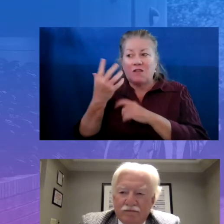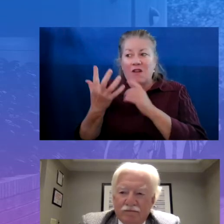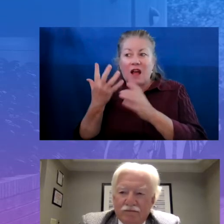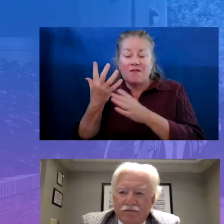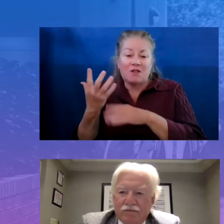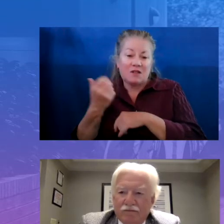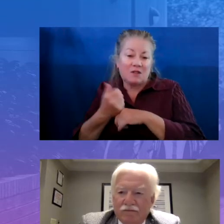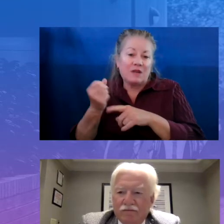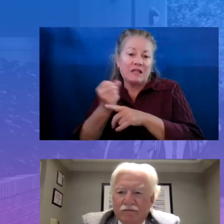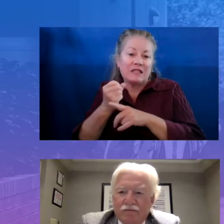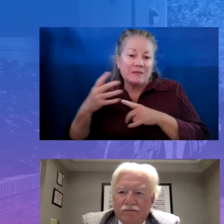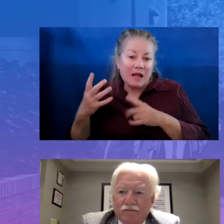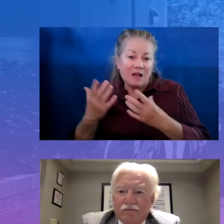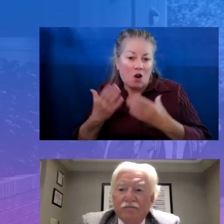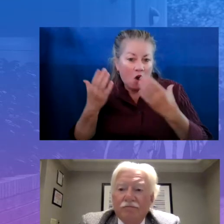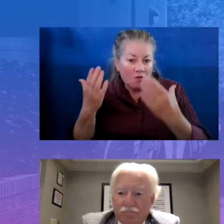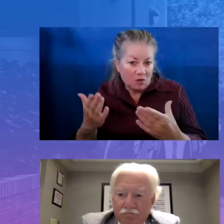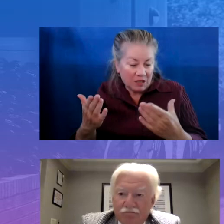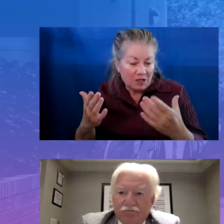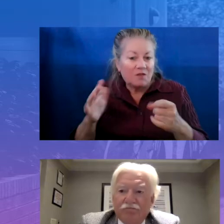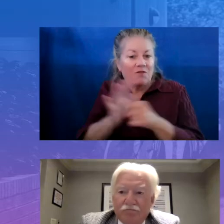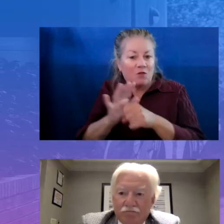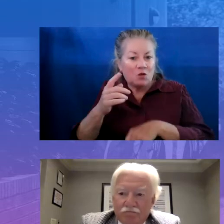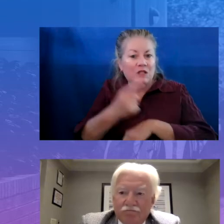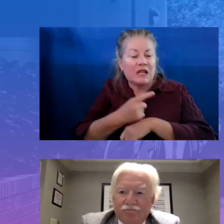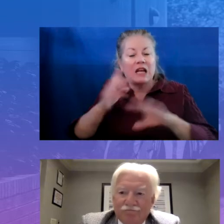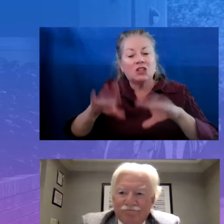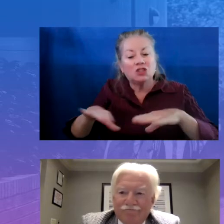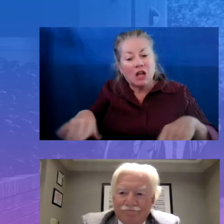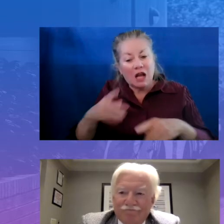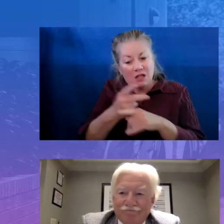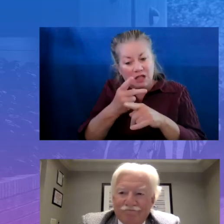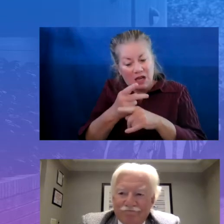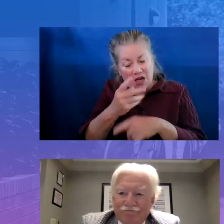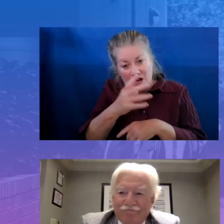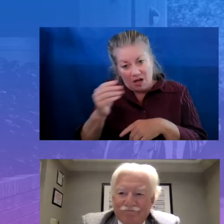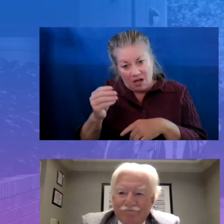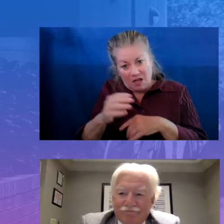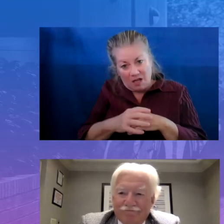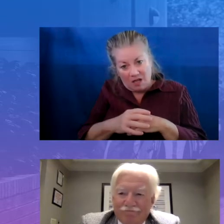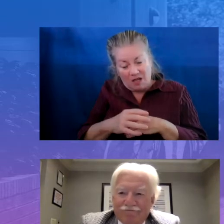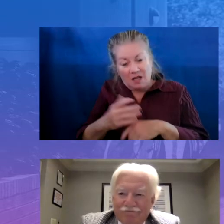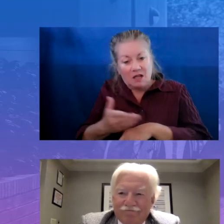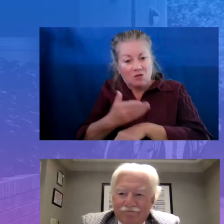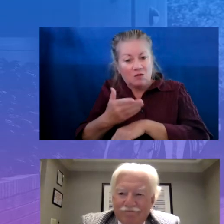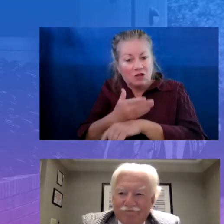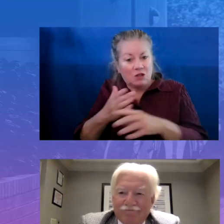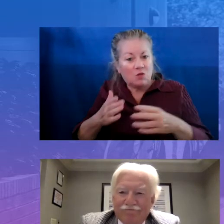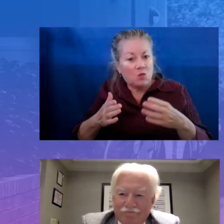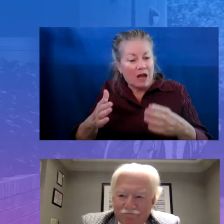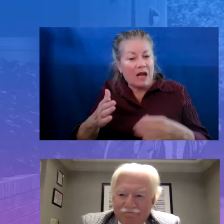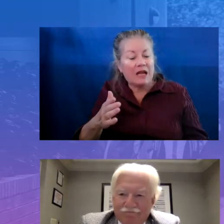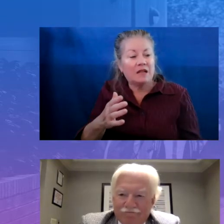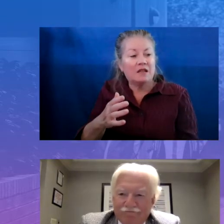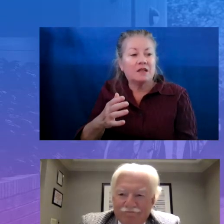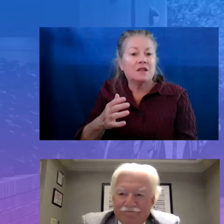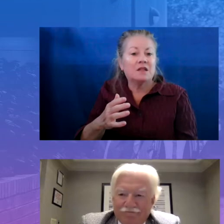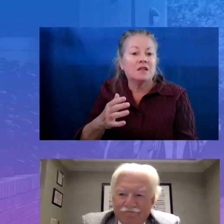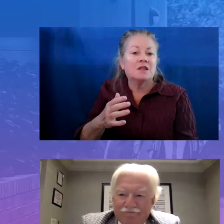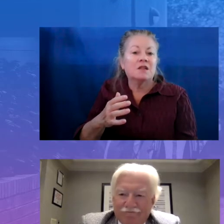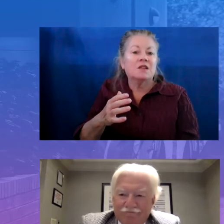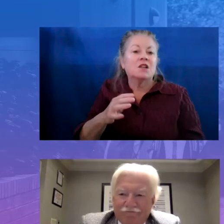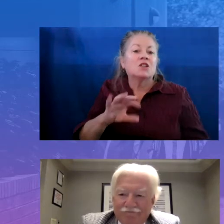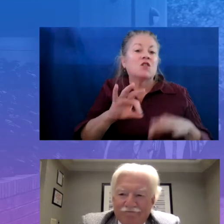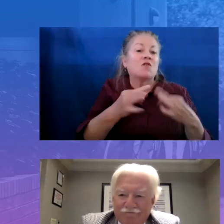offering to do full-day child care in very enriching ways so that families could work and students could grow.